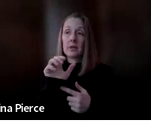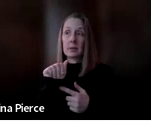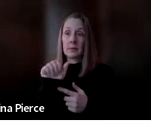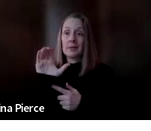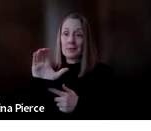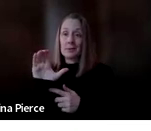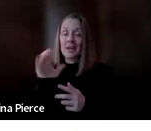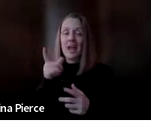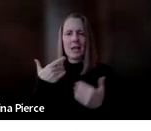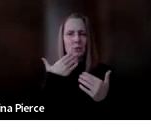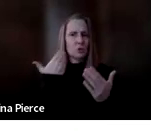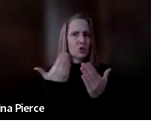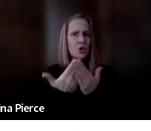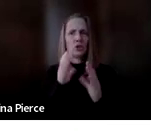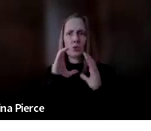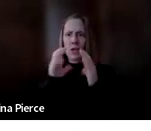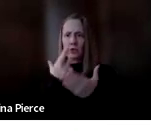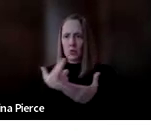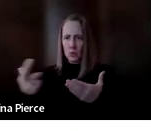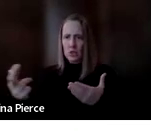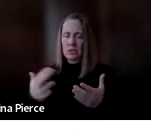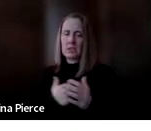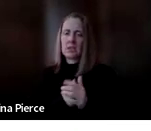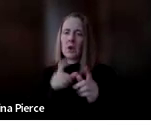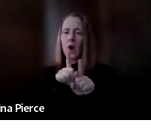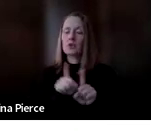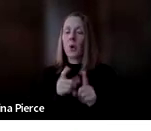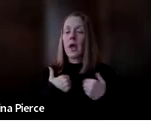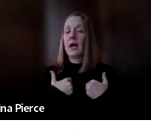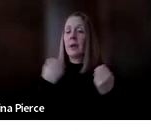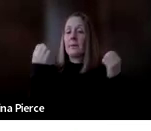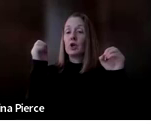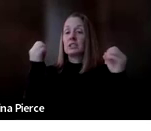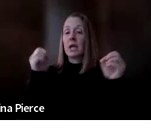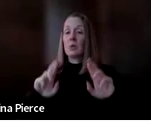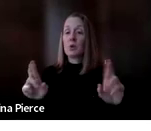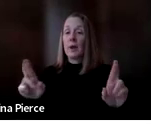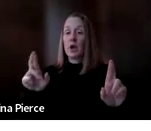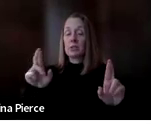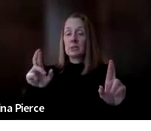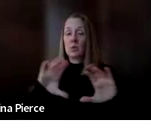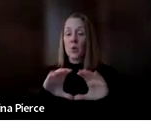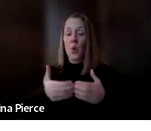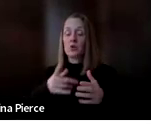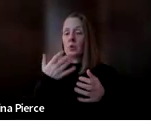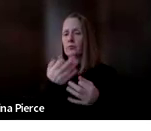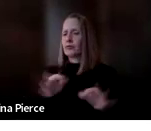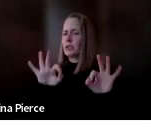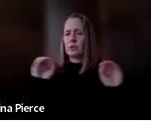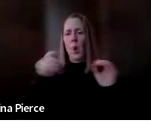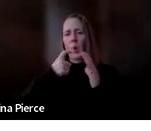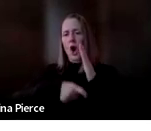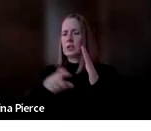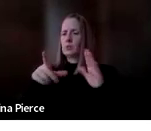of really good resources they also have an emergency preparedness course um that is free to take um that gives a lot of really good